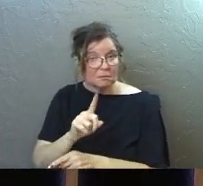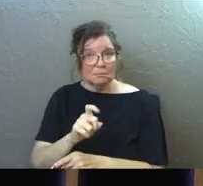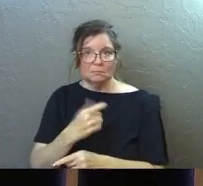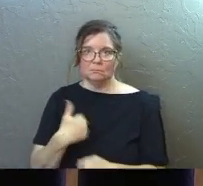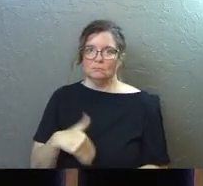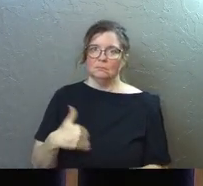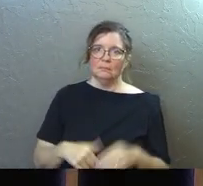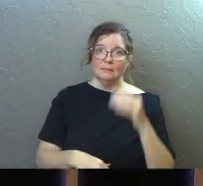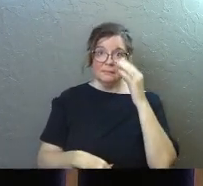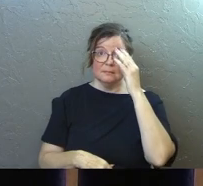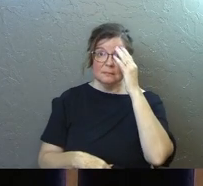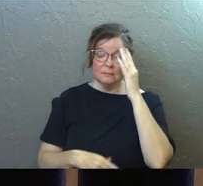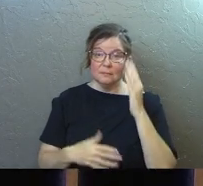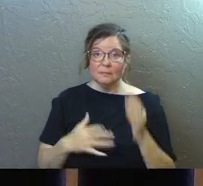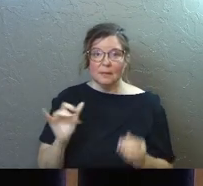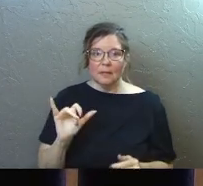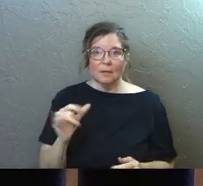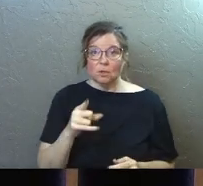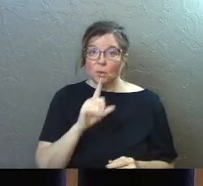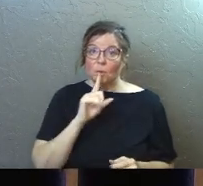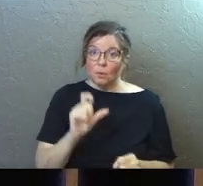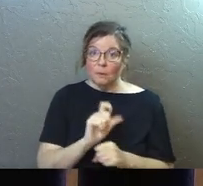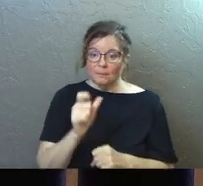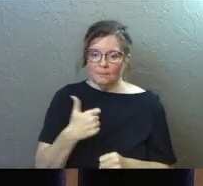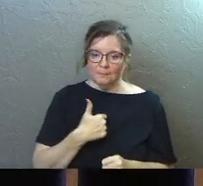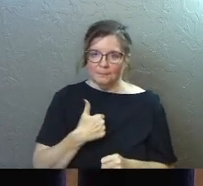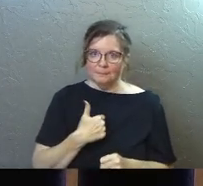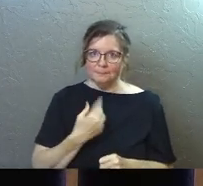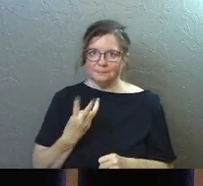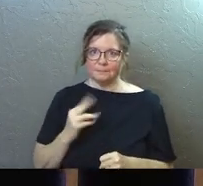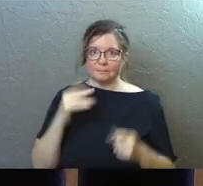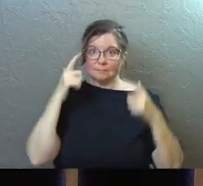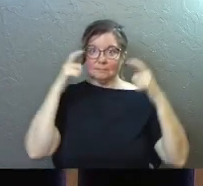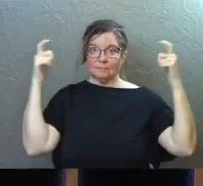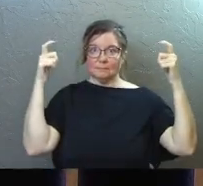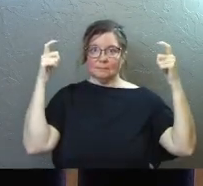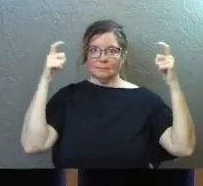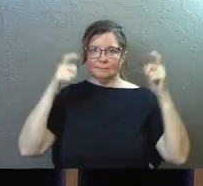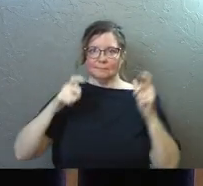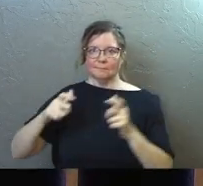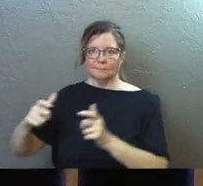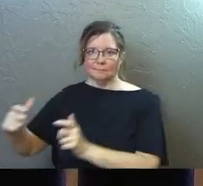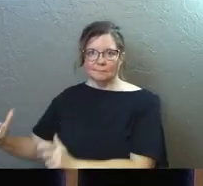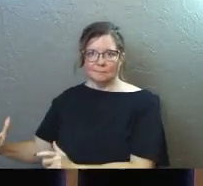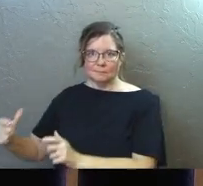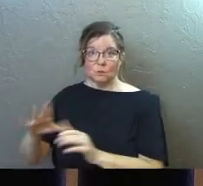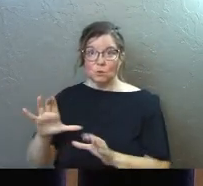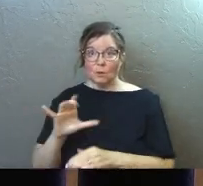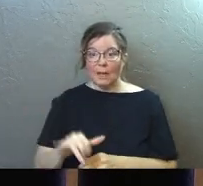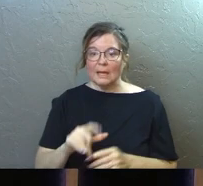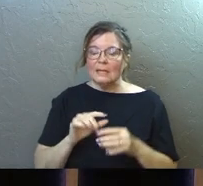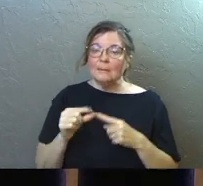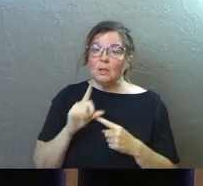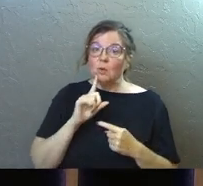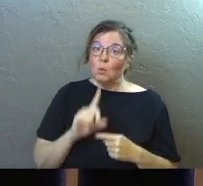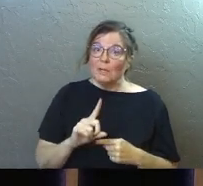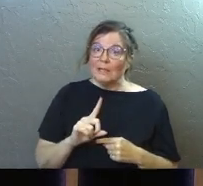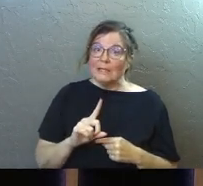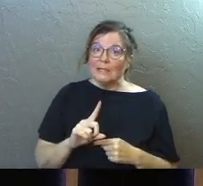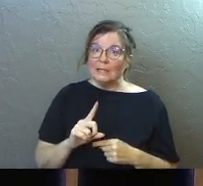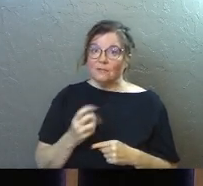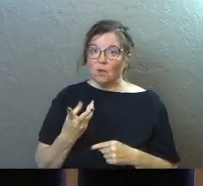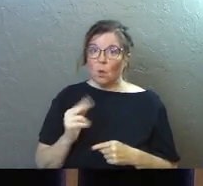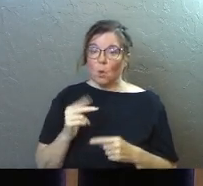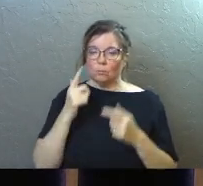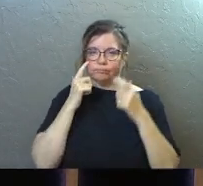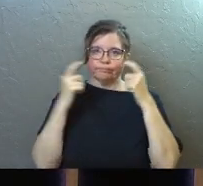goodness. Right? Like, you've really got to get out of your own ego to do that. Especially if you're really getting out